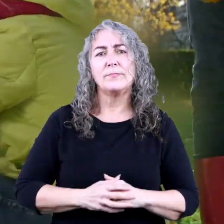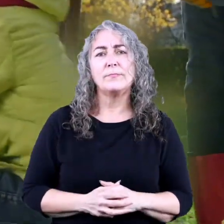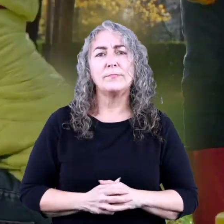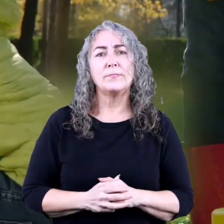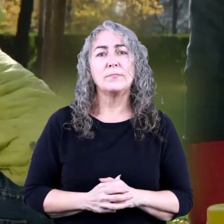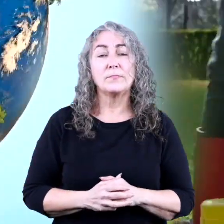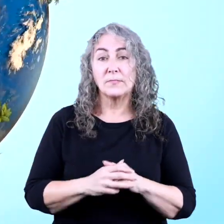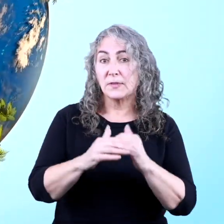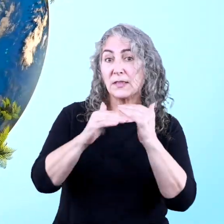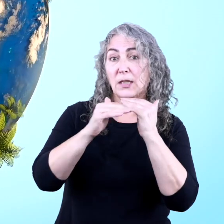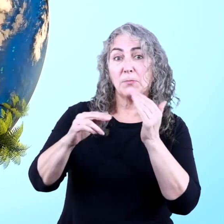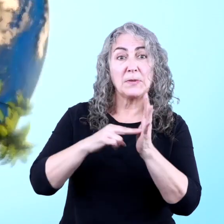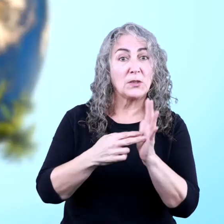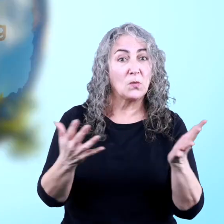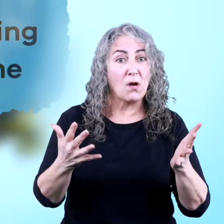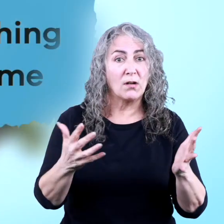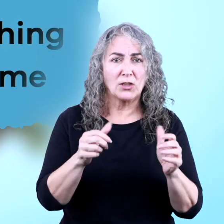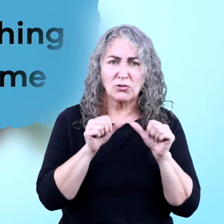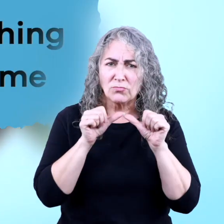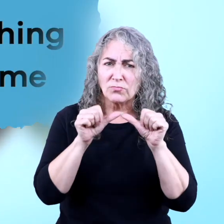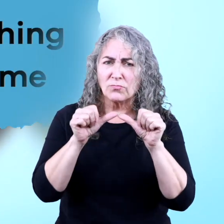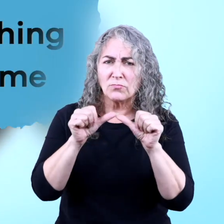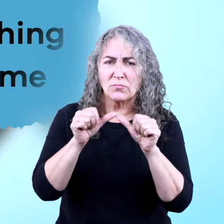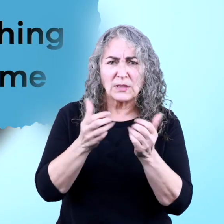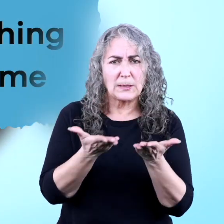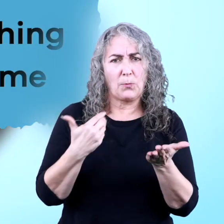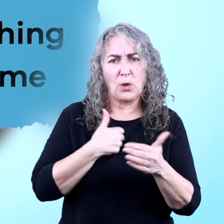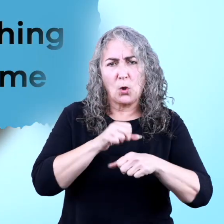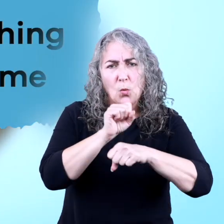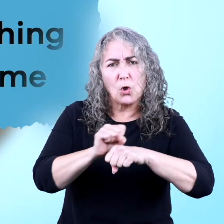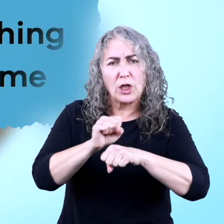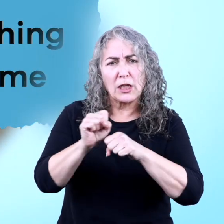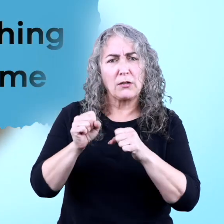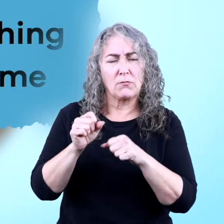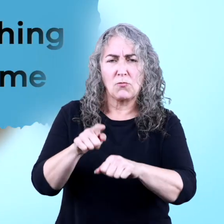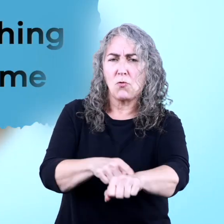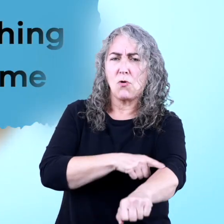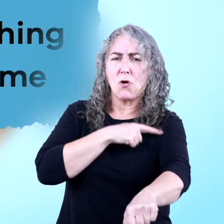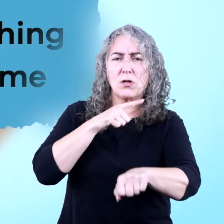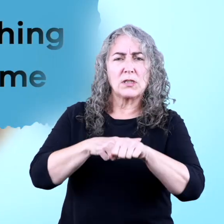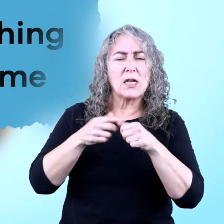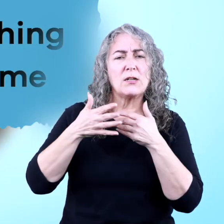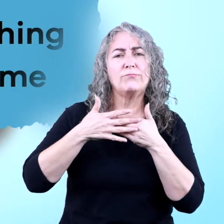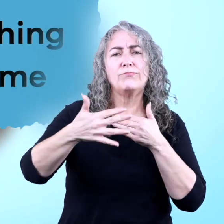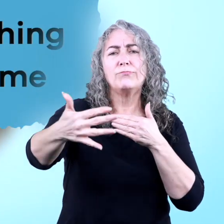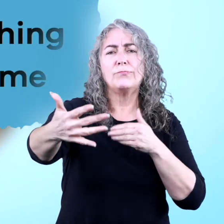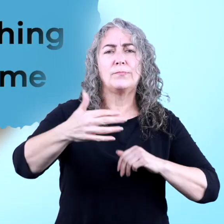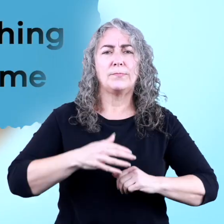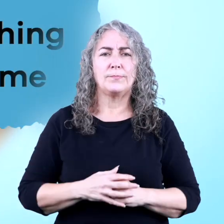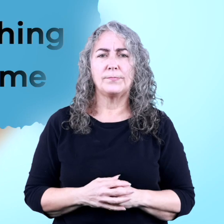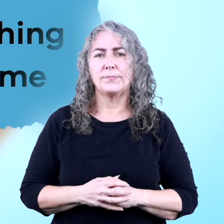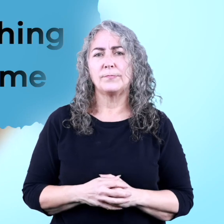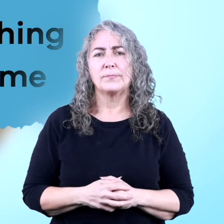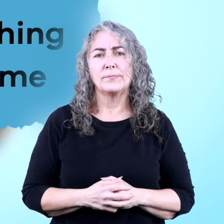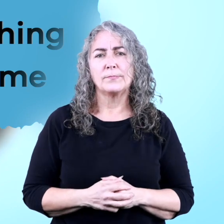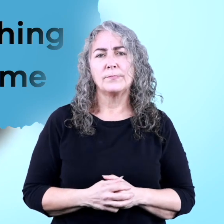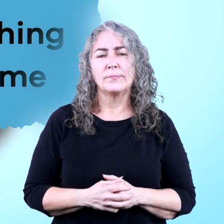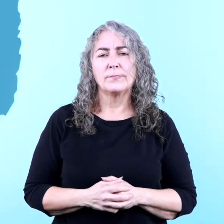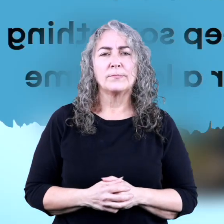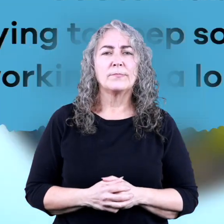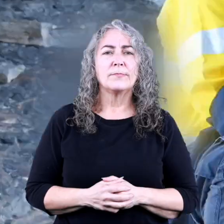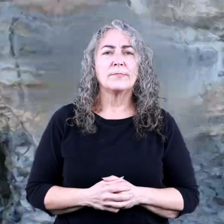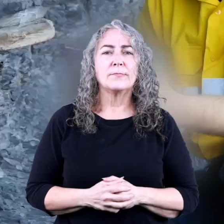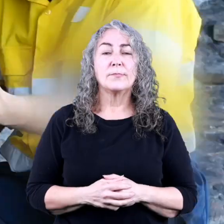Sustainable means we are trying to keep something working for a long, long time.